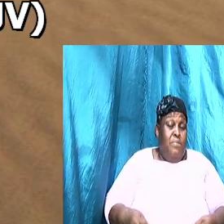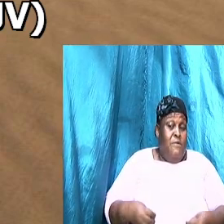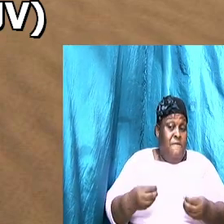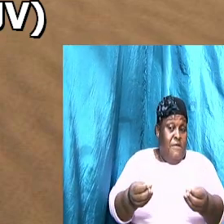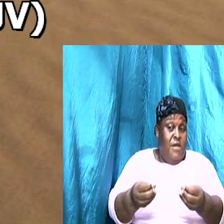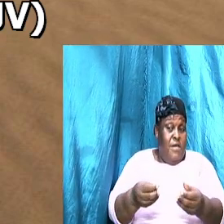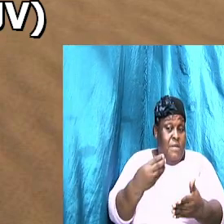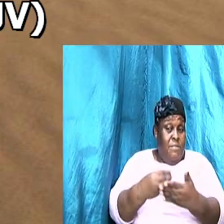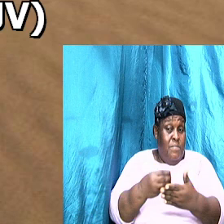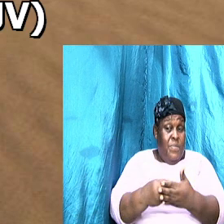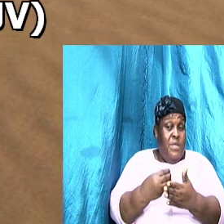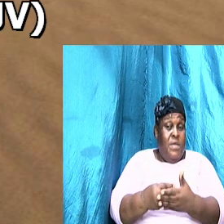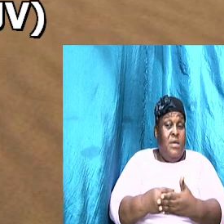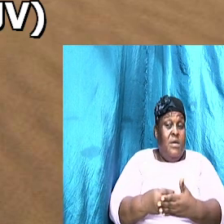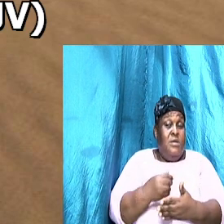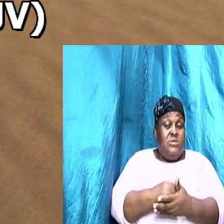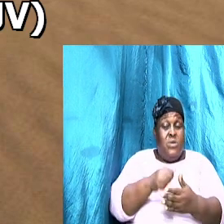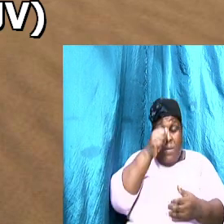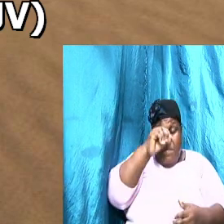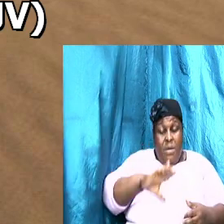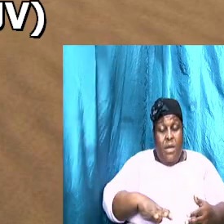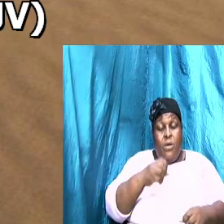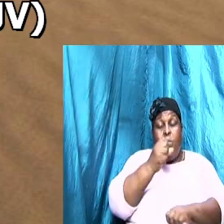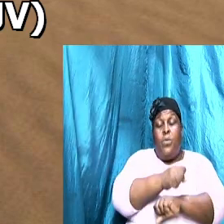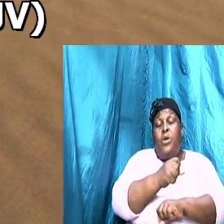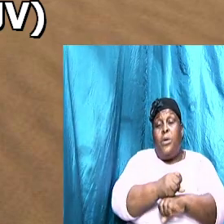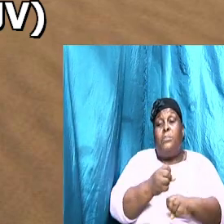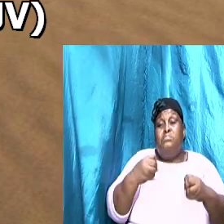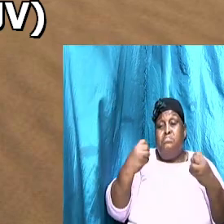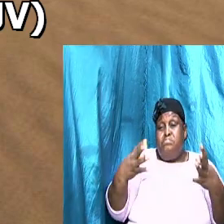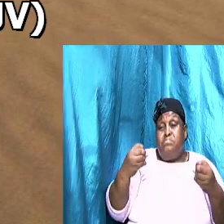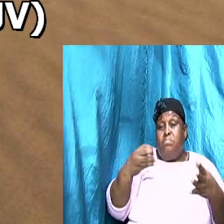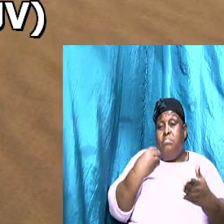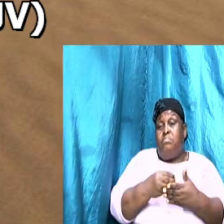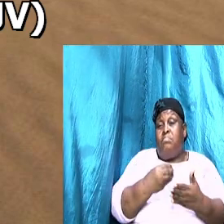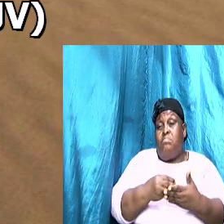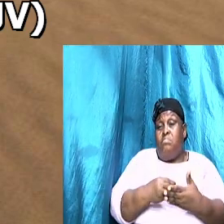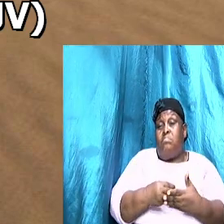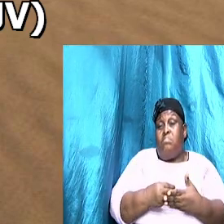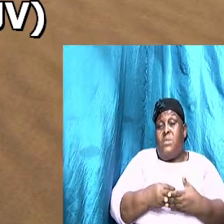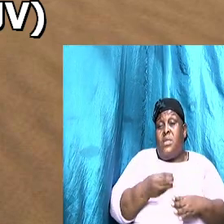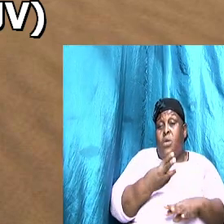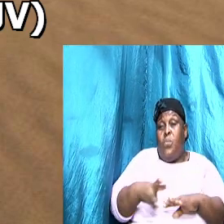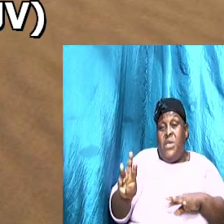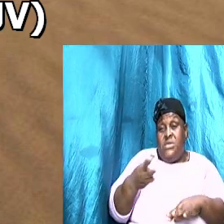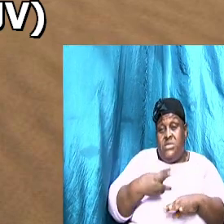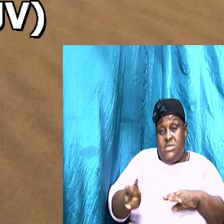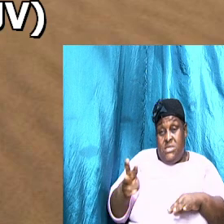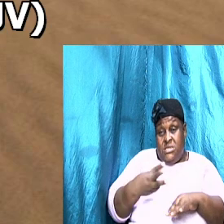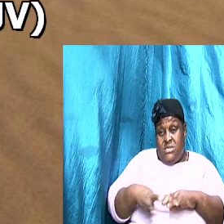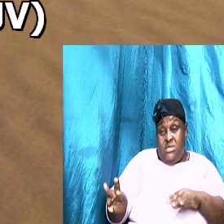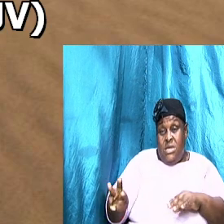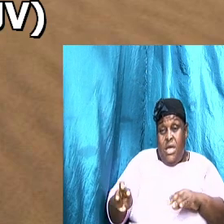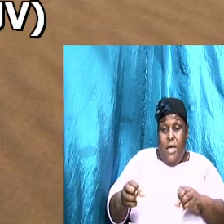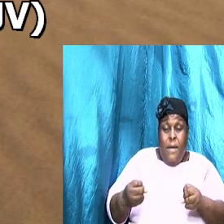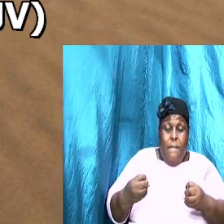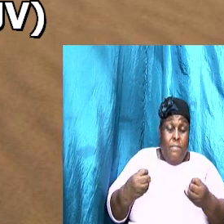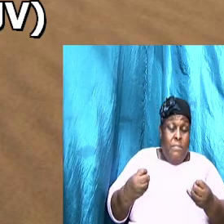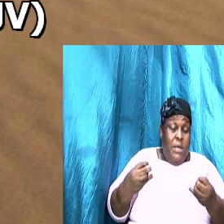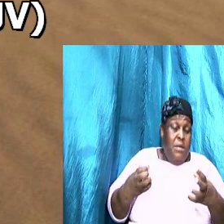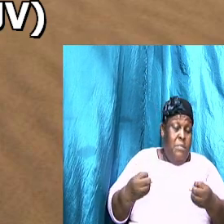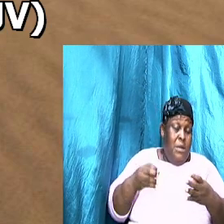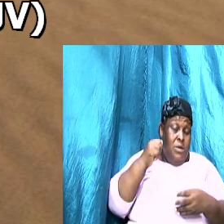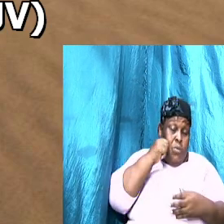men work a whole heap of money and squander it it is many in many instances the wives